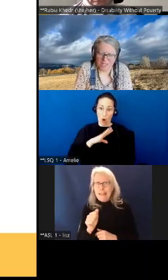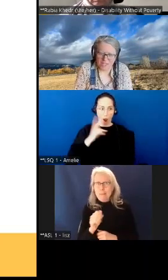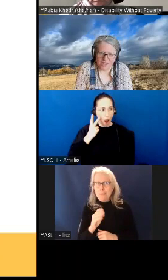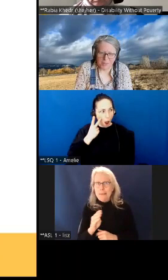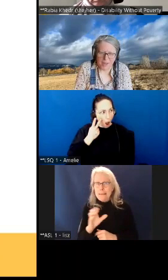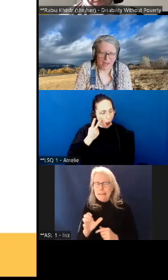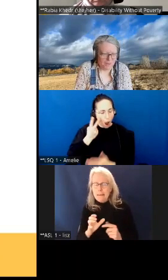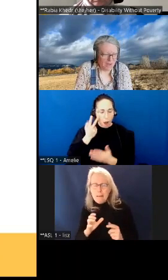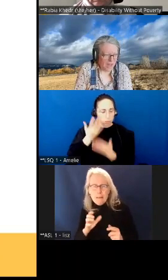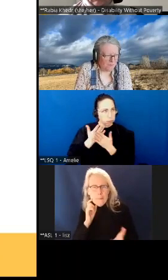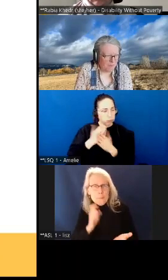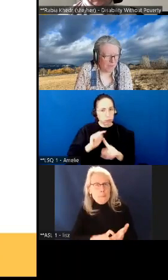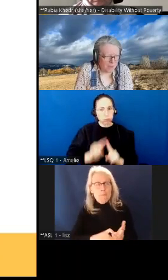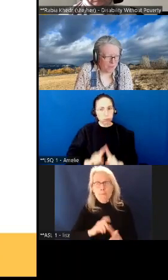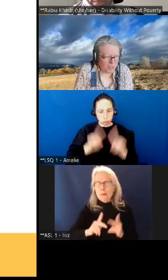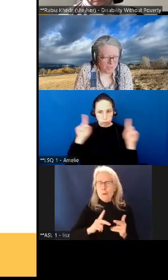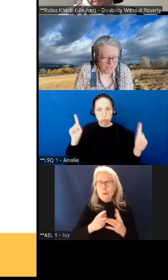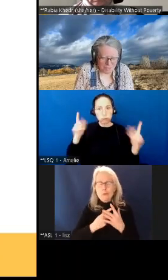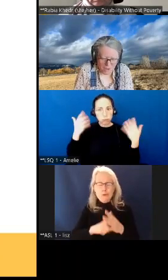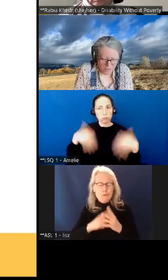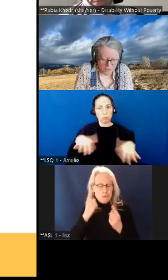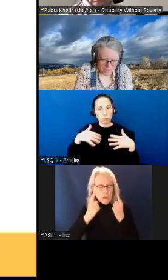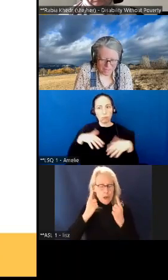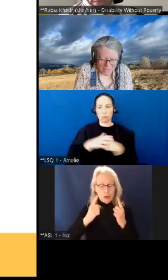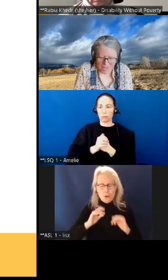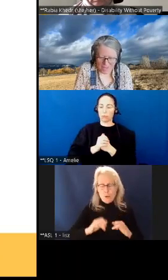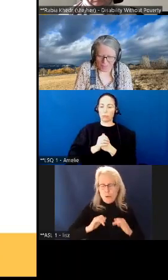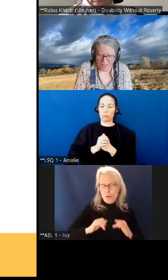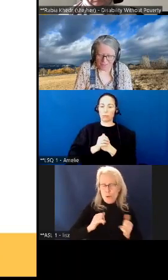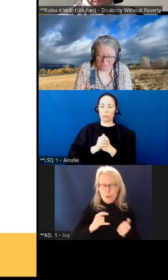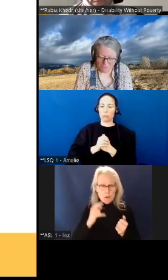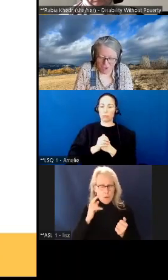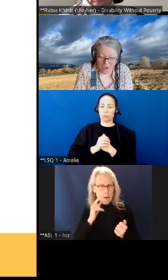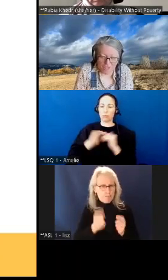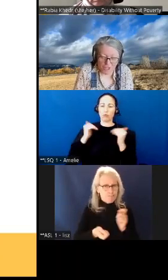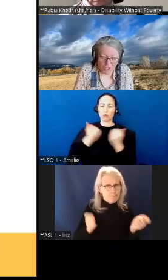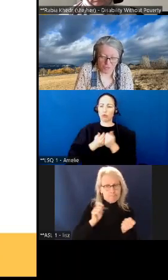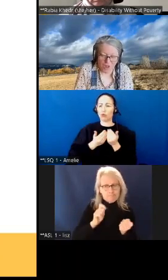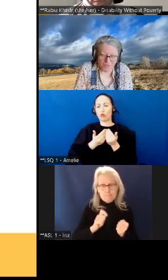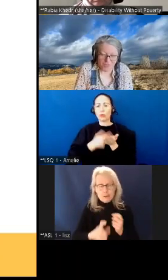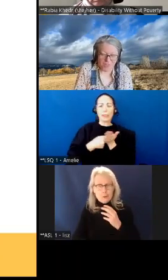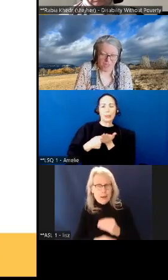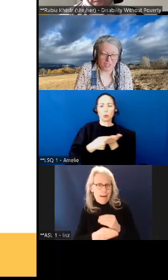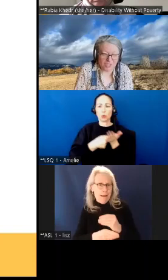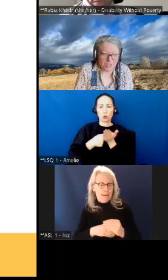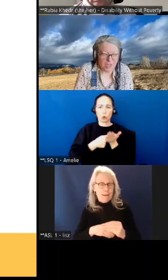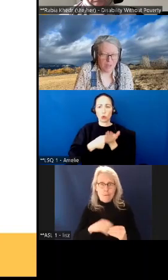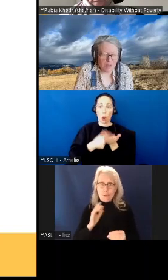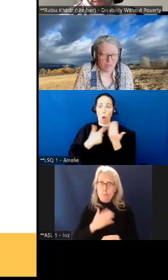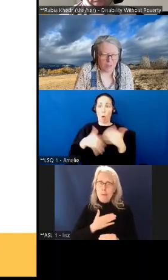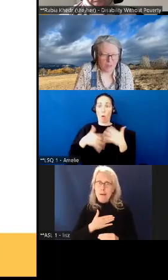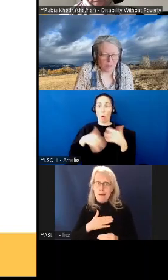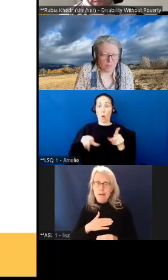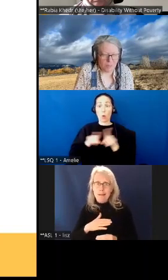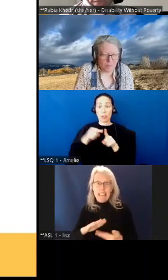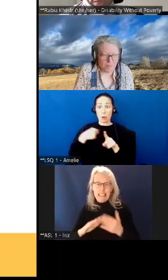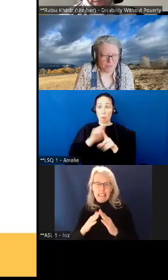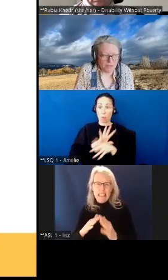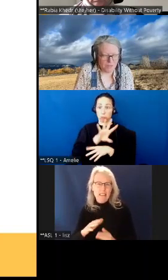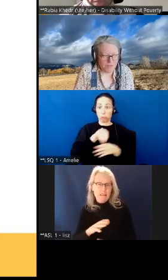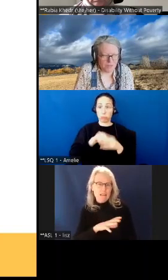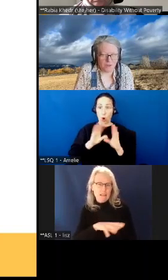conversations that we're having i am i'm on a committee in my own city and we have very tough conversations with